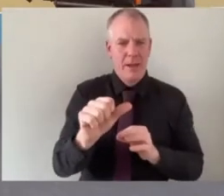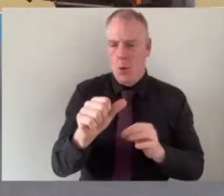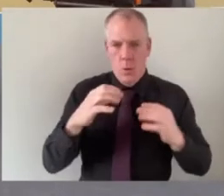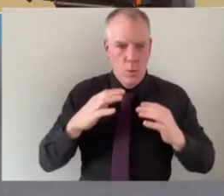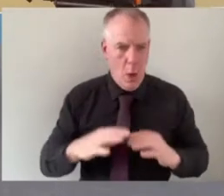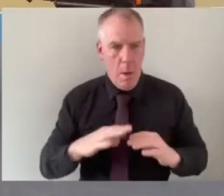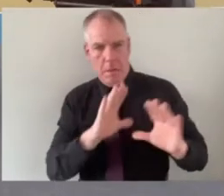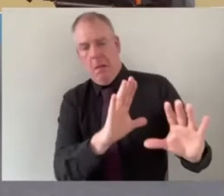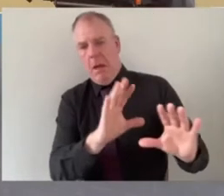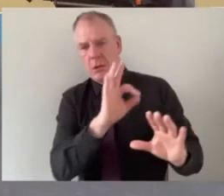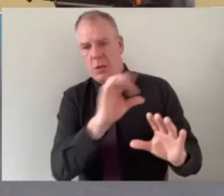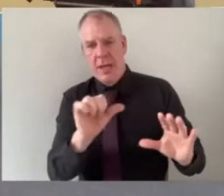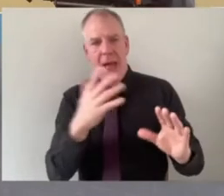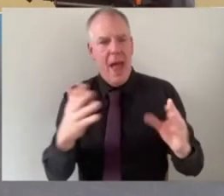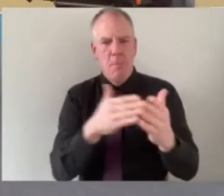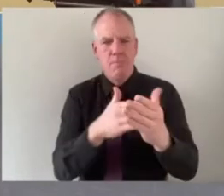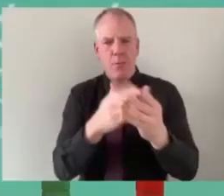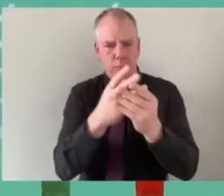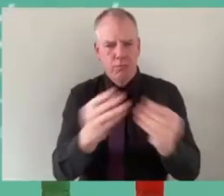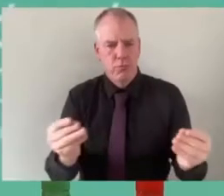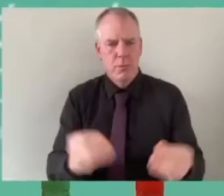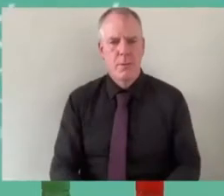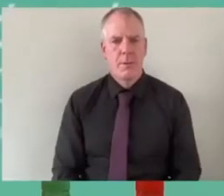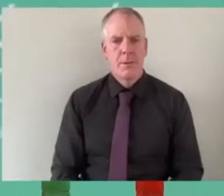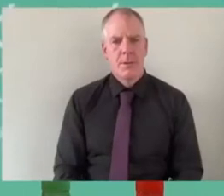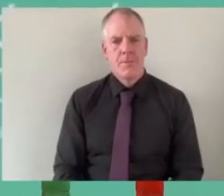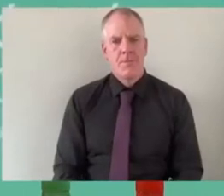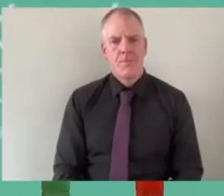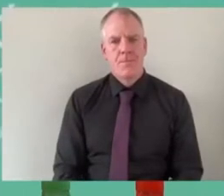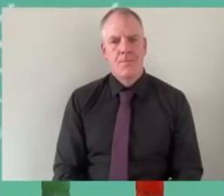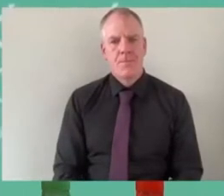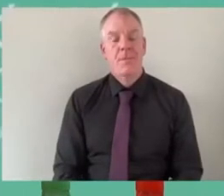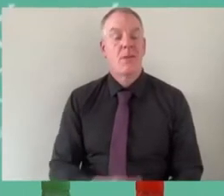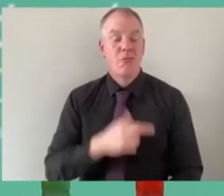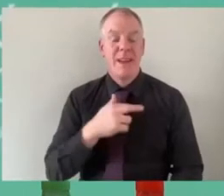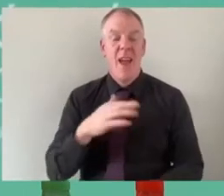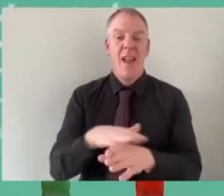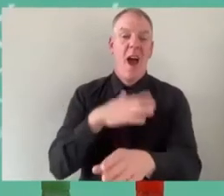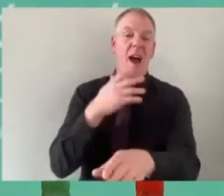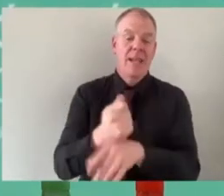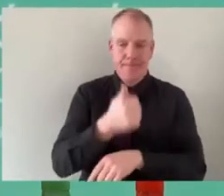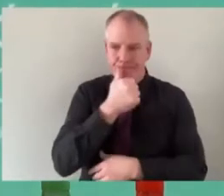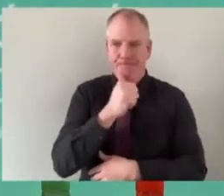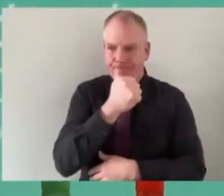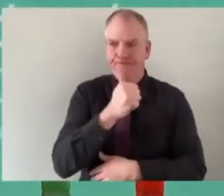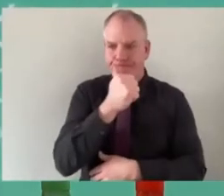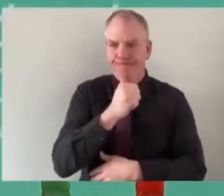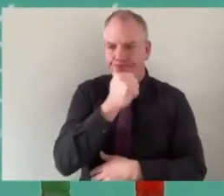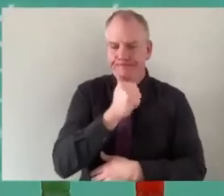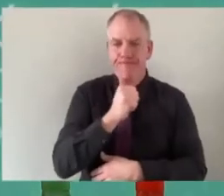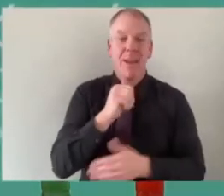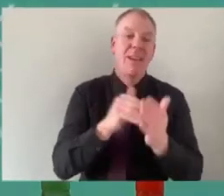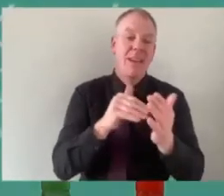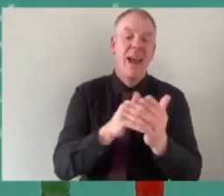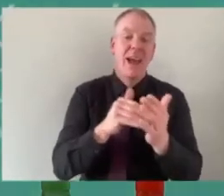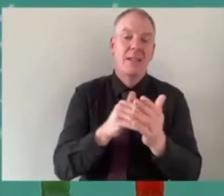it how have you managed to break down those barriers yeah it's probably one of those things it takes a long time um yes you'll certainly make maybe a